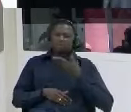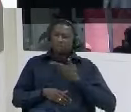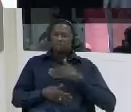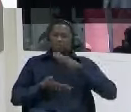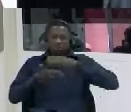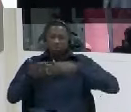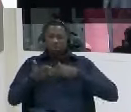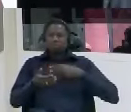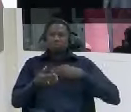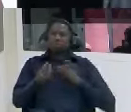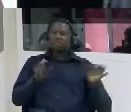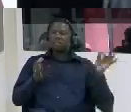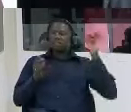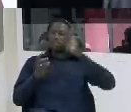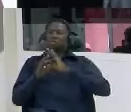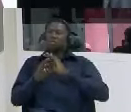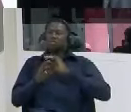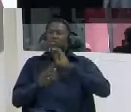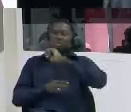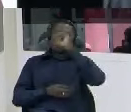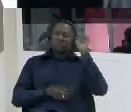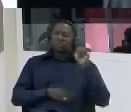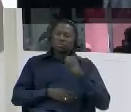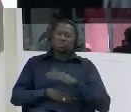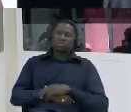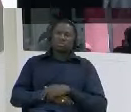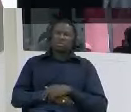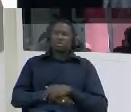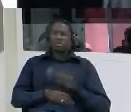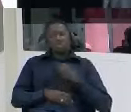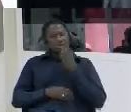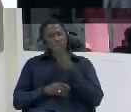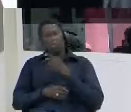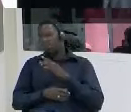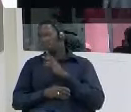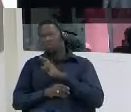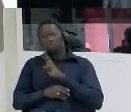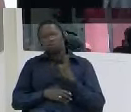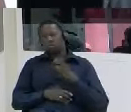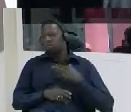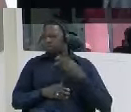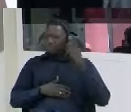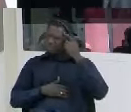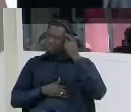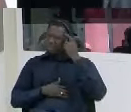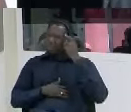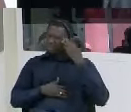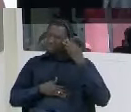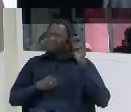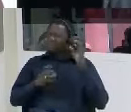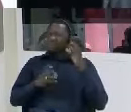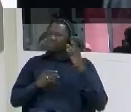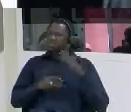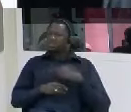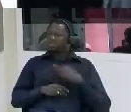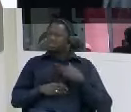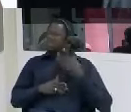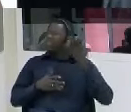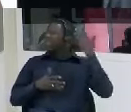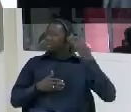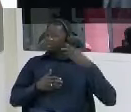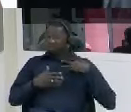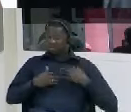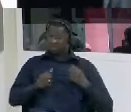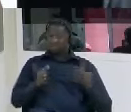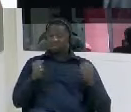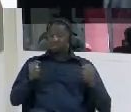i said no i think i am sick definitely i was not like this i was a very active man yes